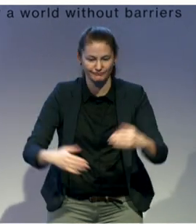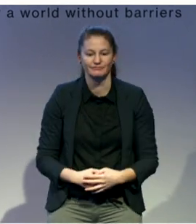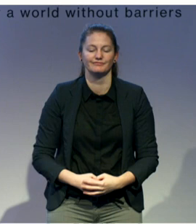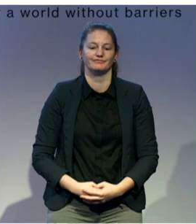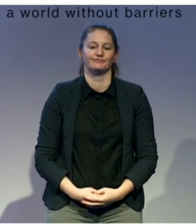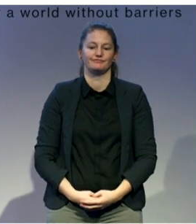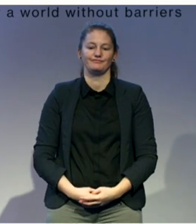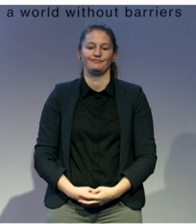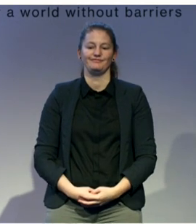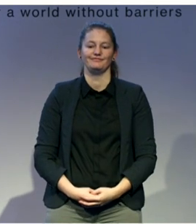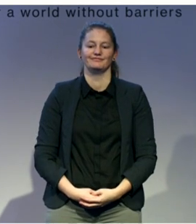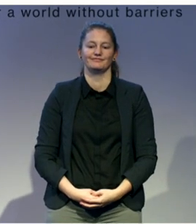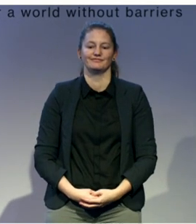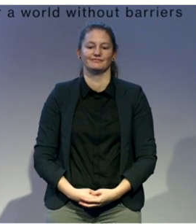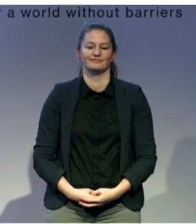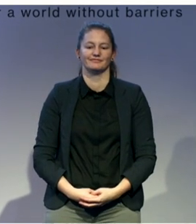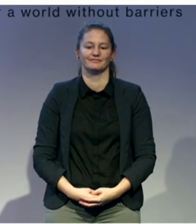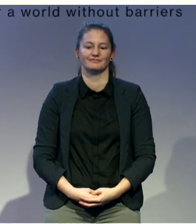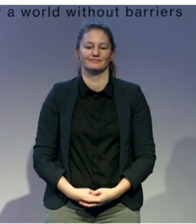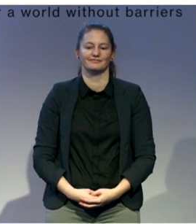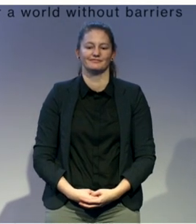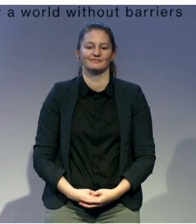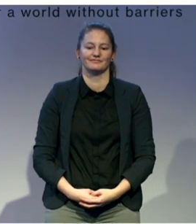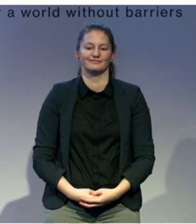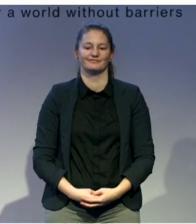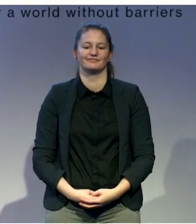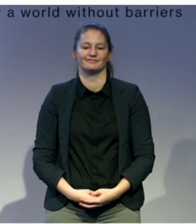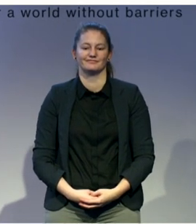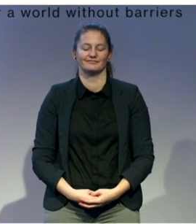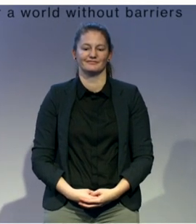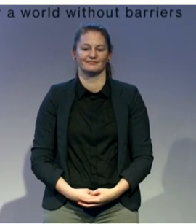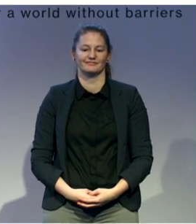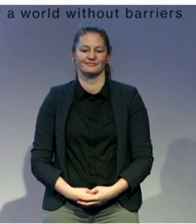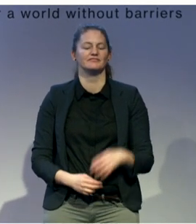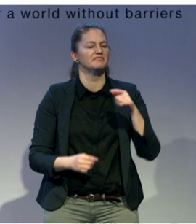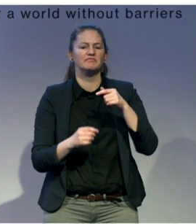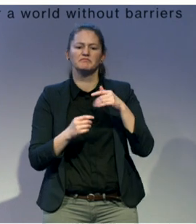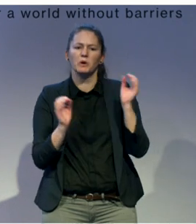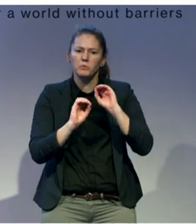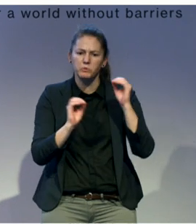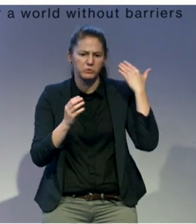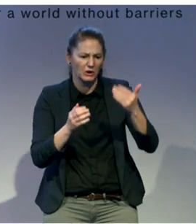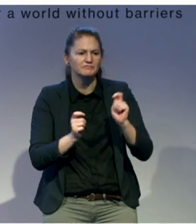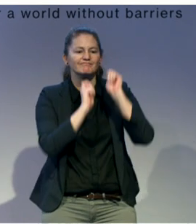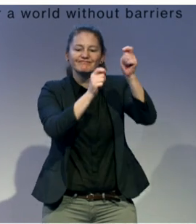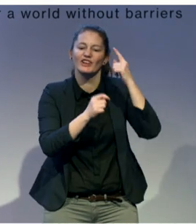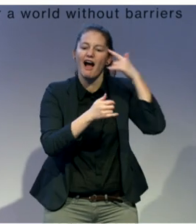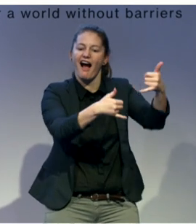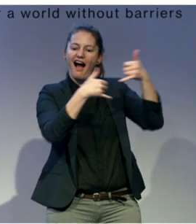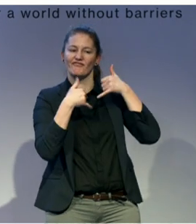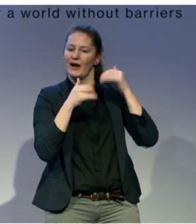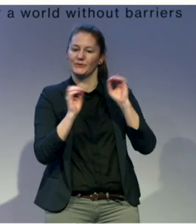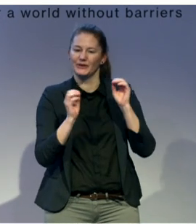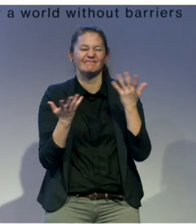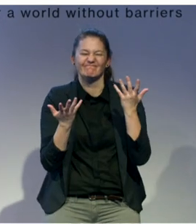So why didn't we propose our projects? Because we're too early in the stage. mean, to achieve political change in the way